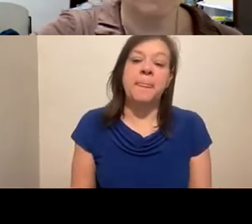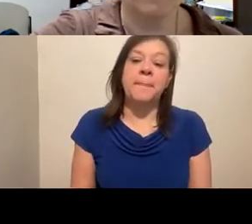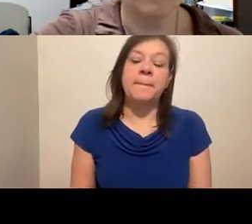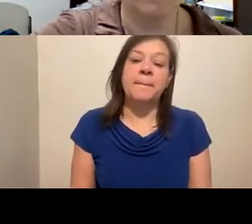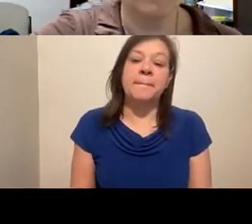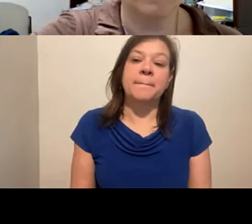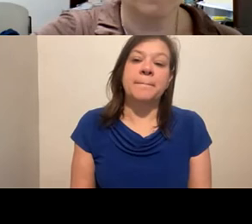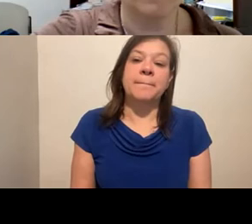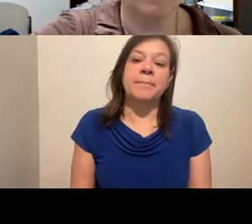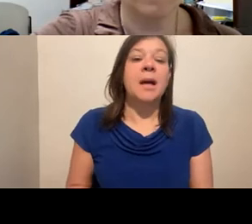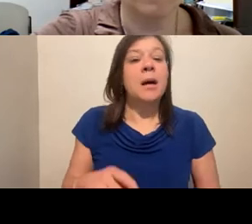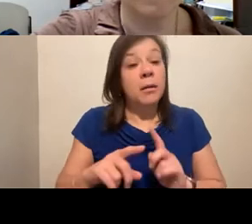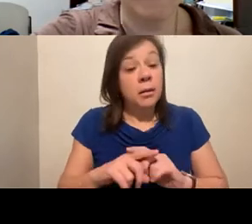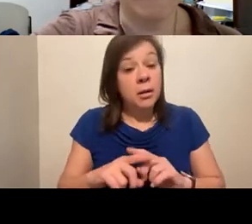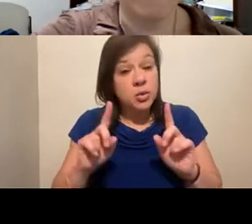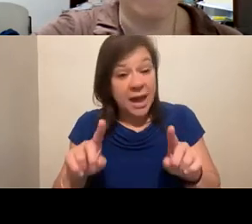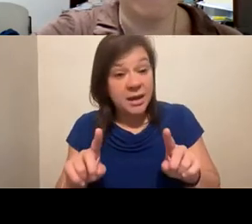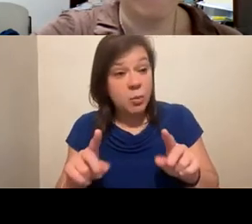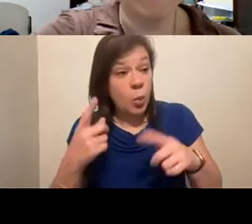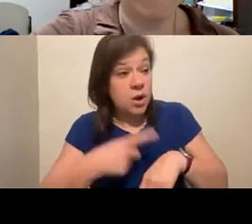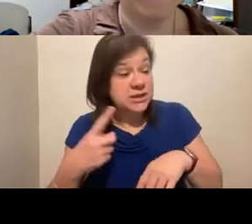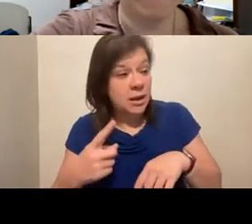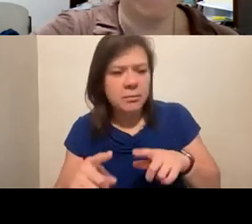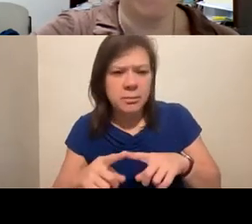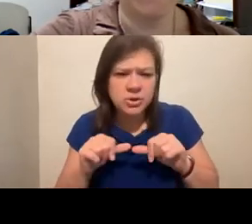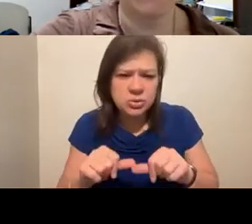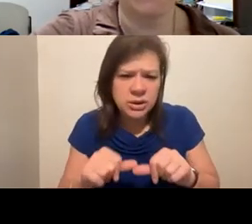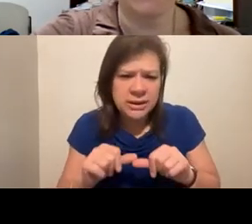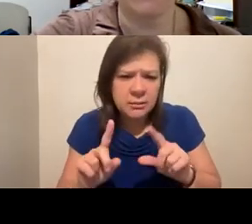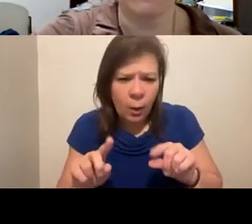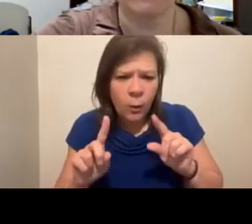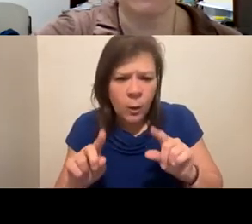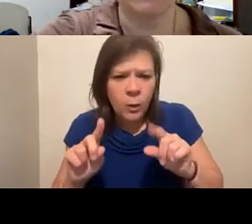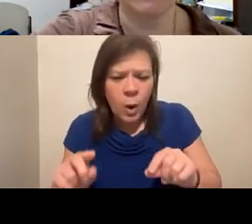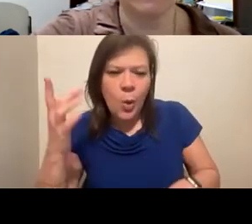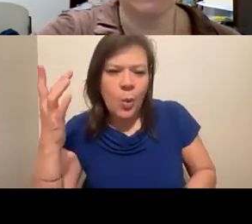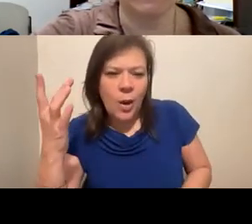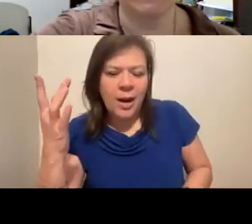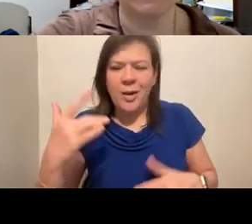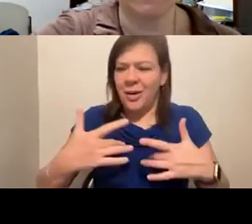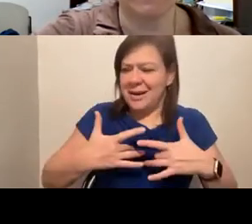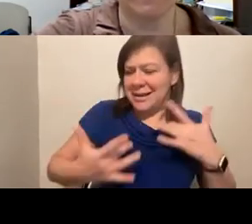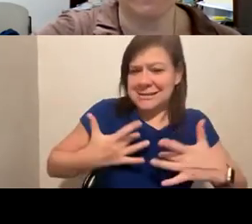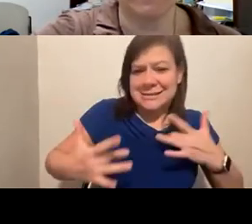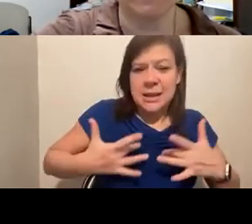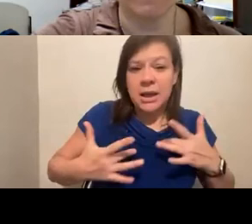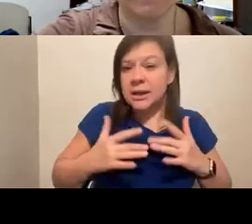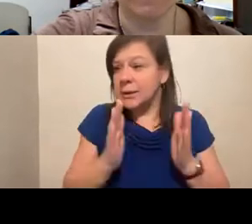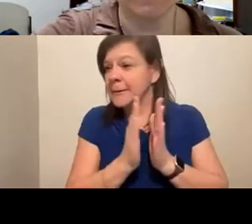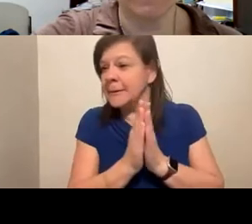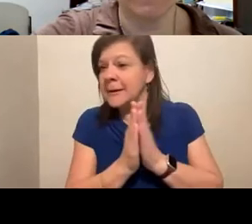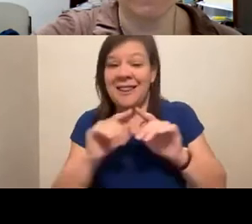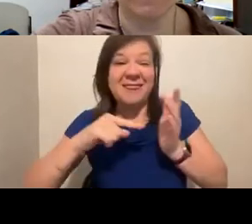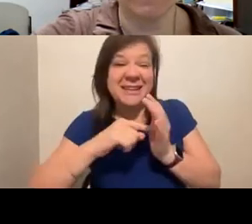coming back, which is great. I am on that list. What has got you excited about LEAD this